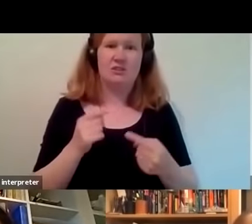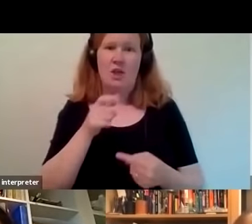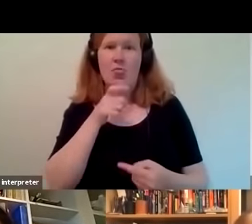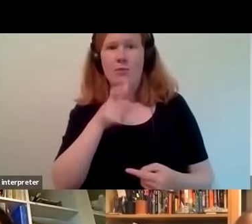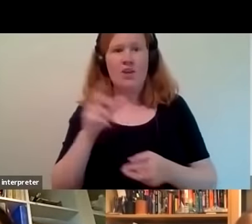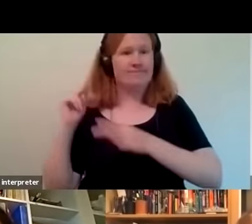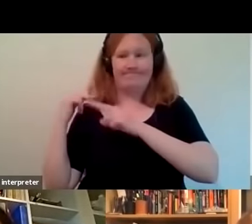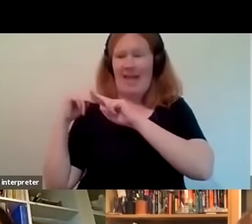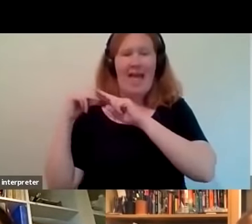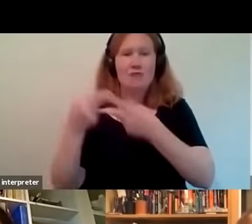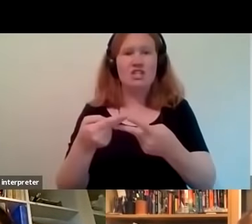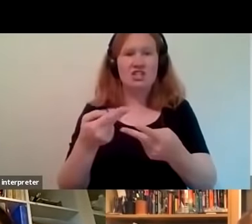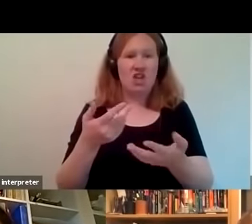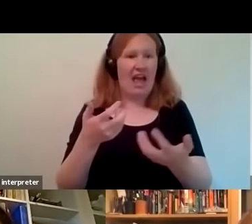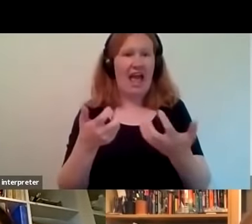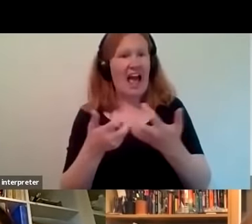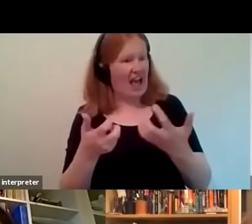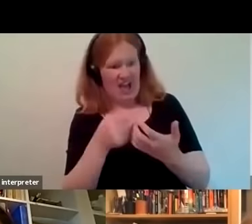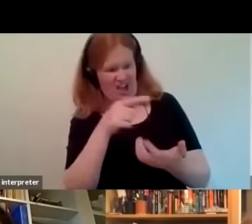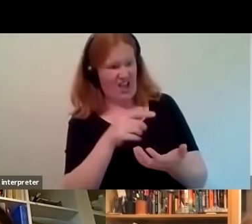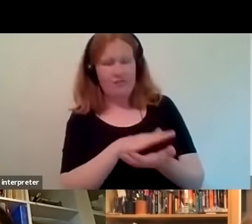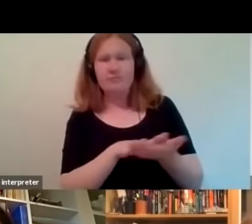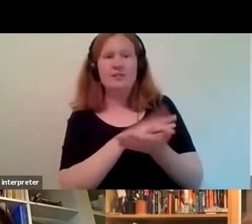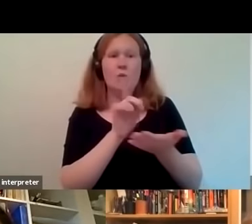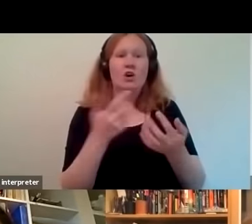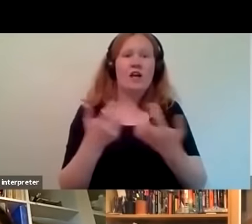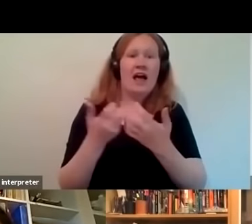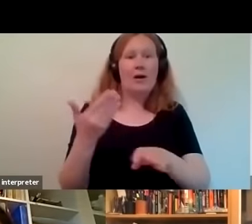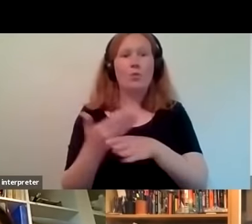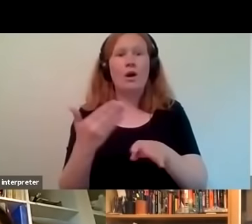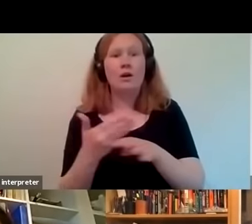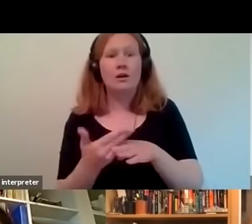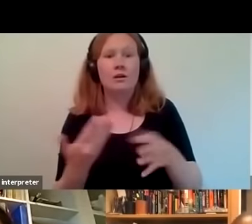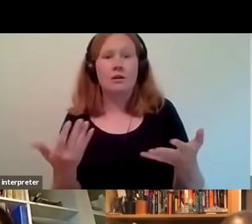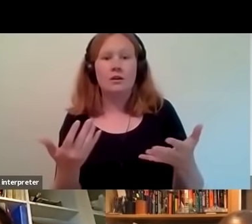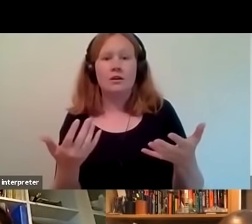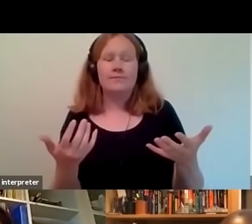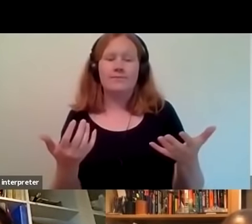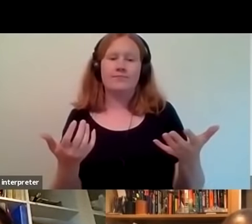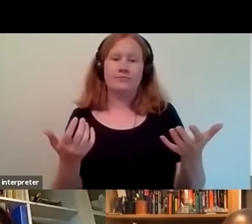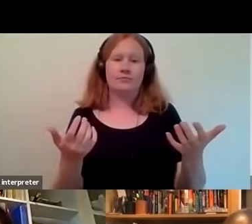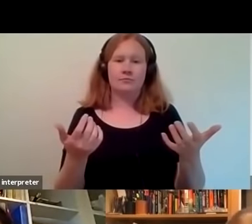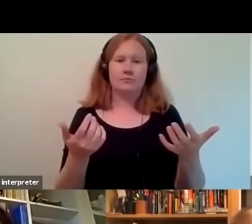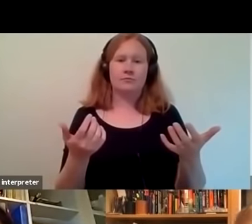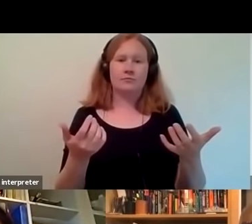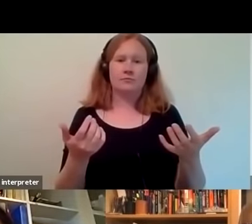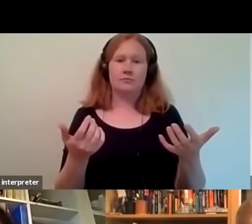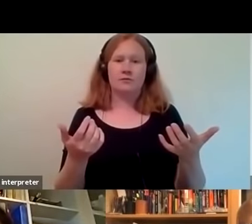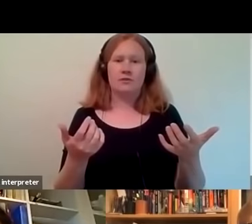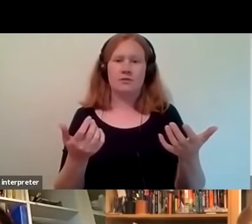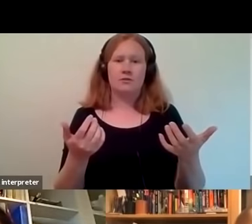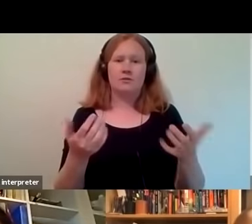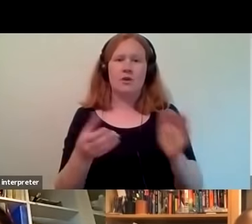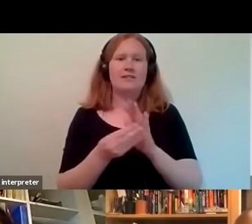um how does it work um how would you explain that um to a funder